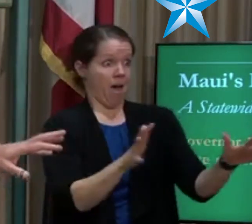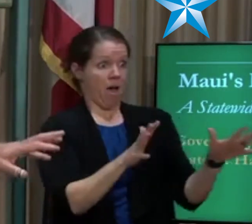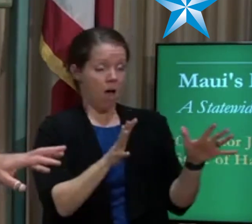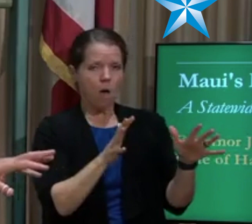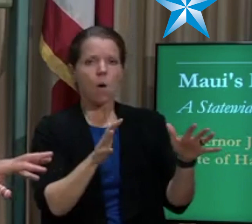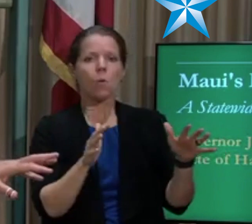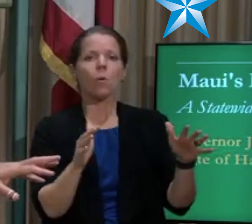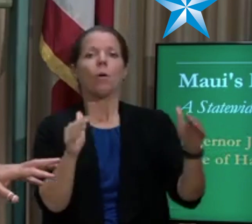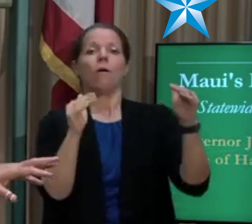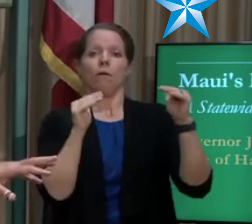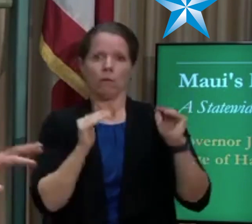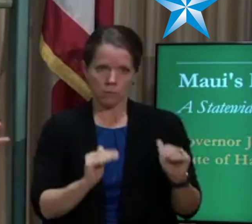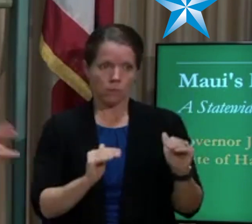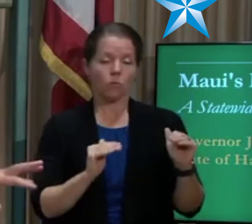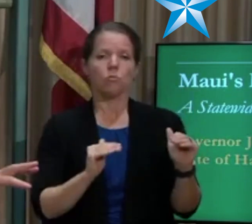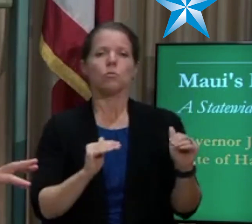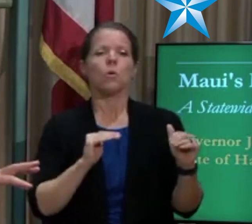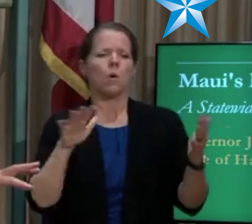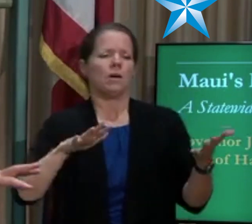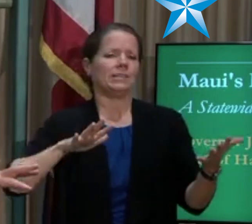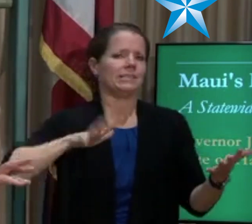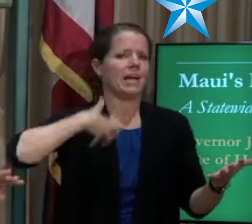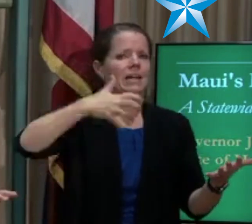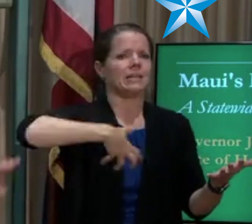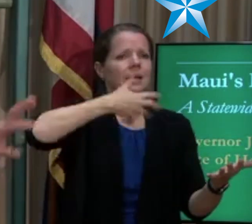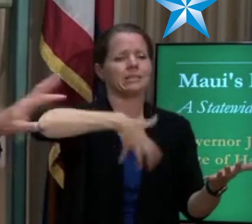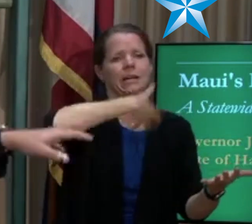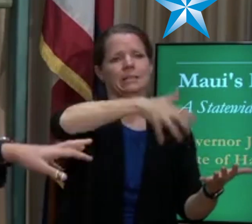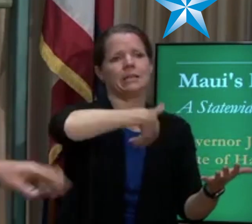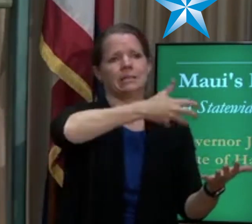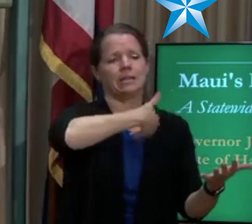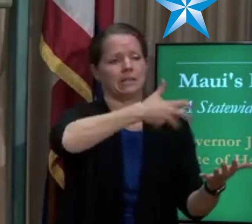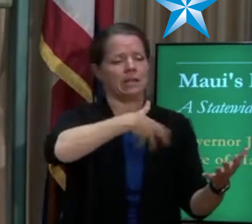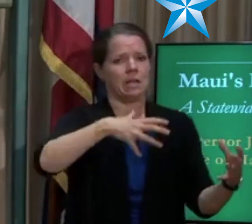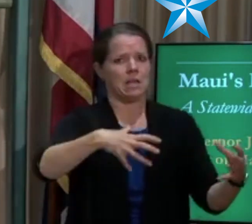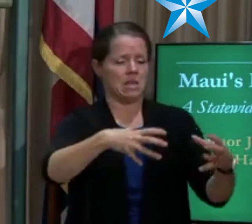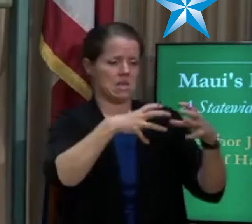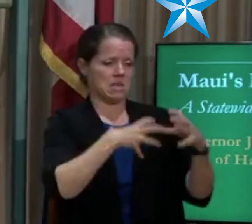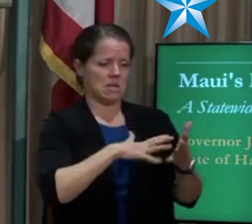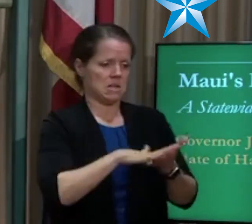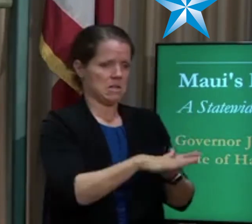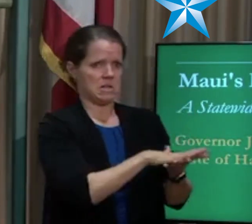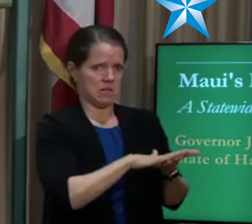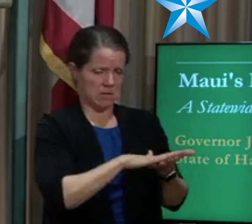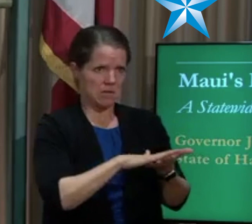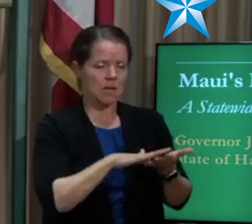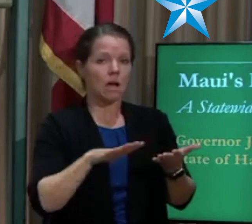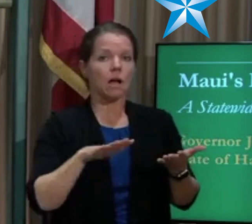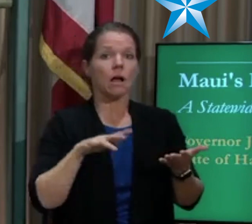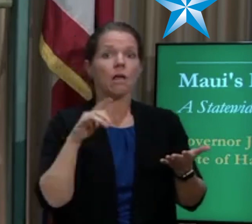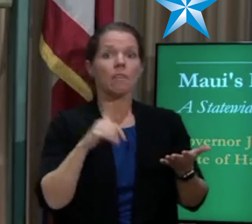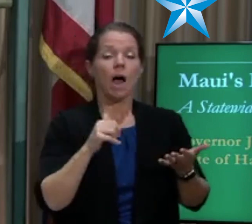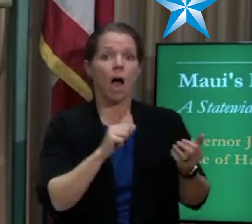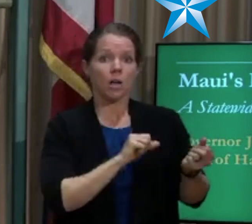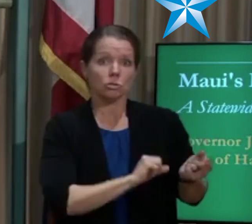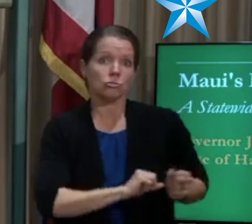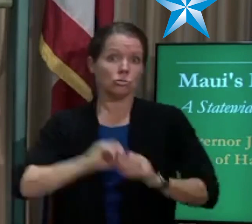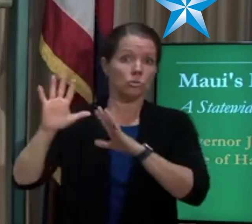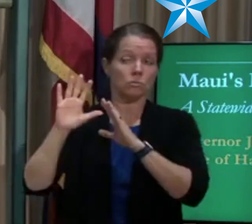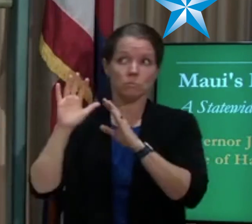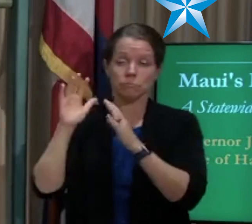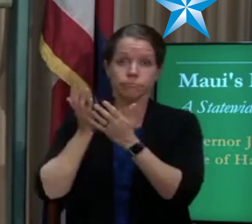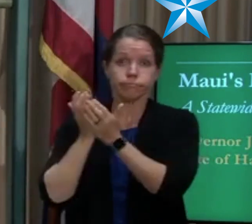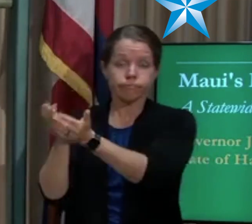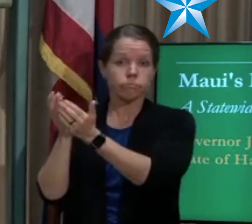debris still in Hawaii for a significant amount of time so it doesn't go immediately to the mainland. So there will be lots of opportunities for people to